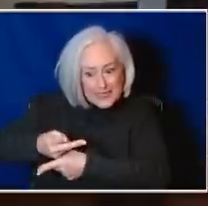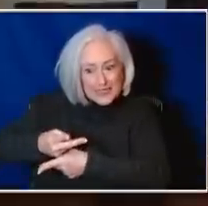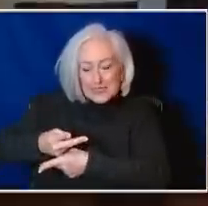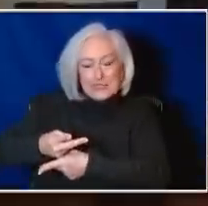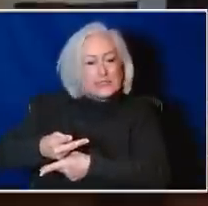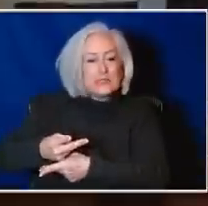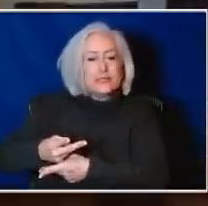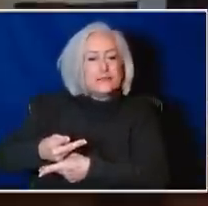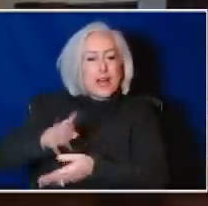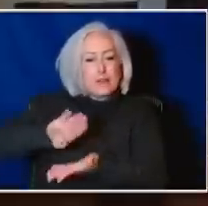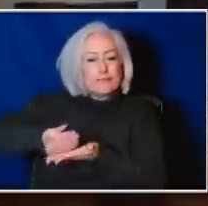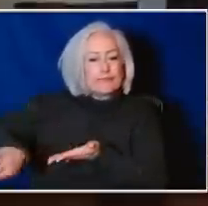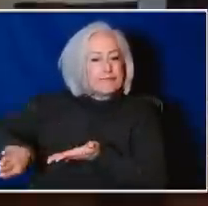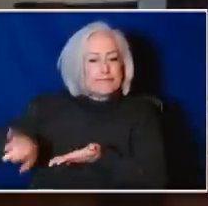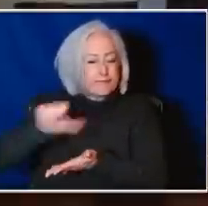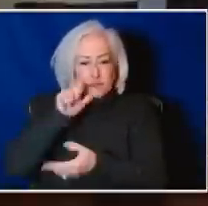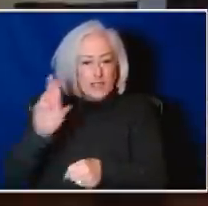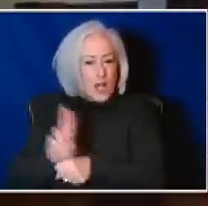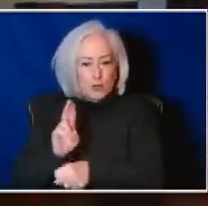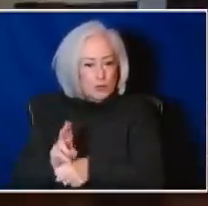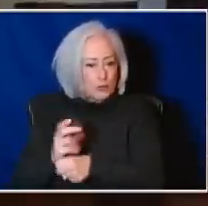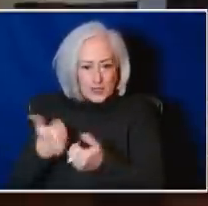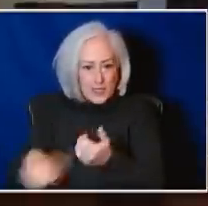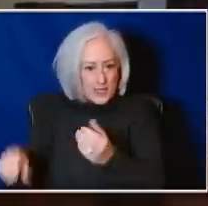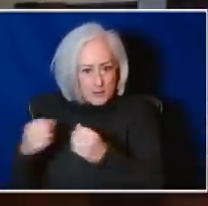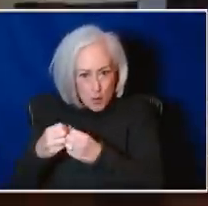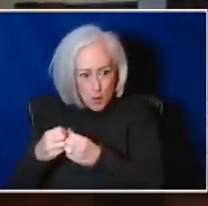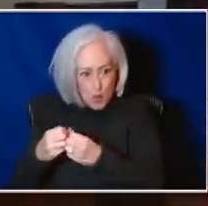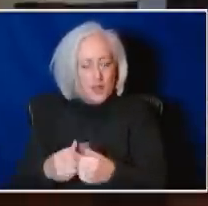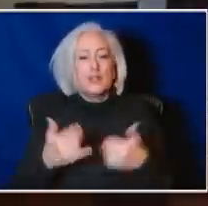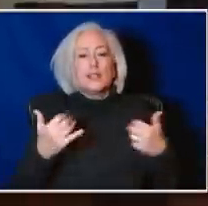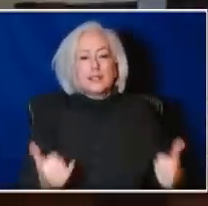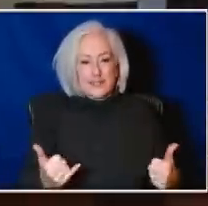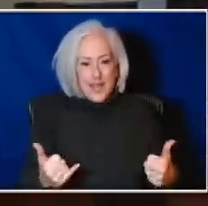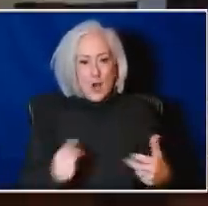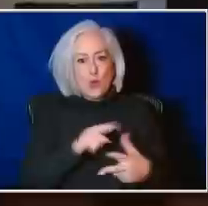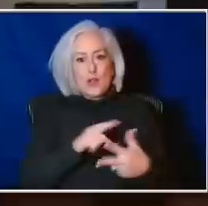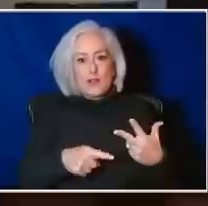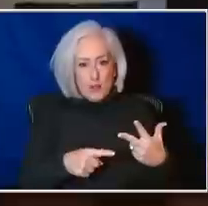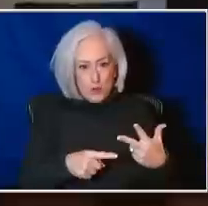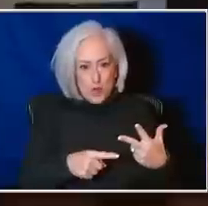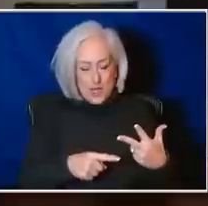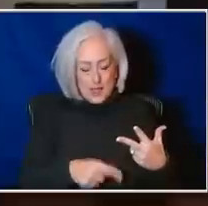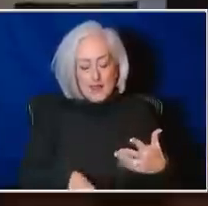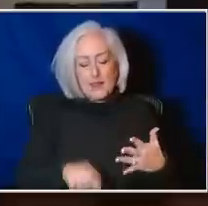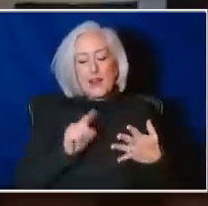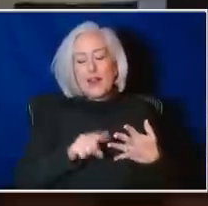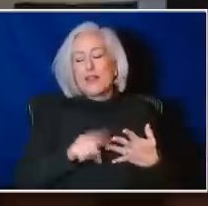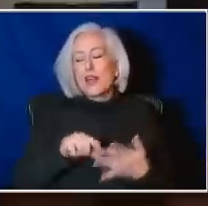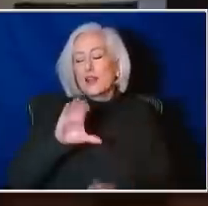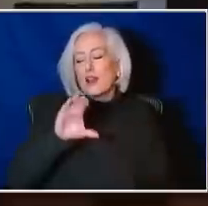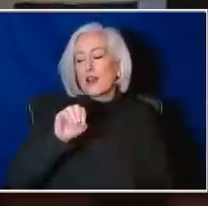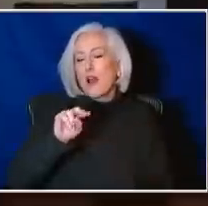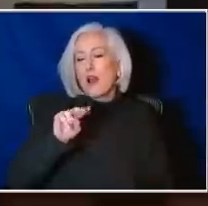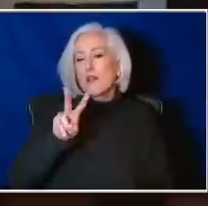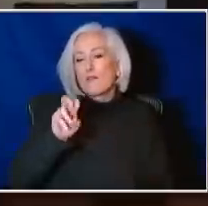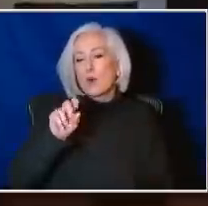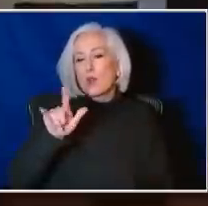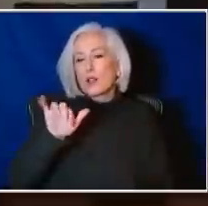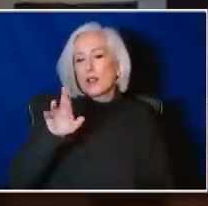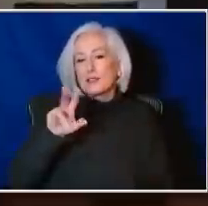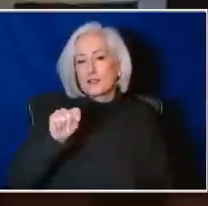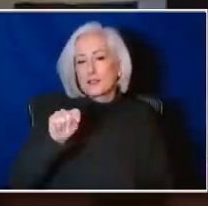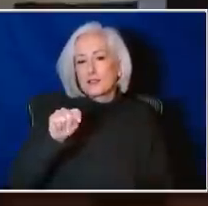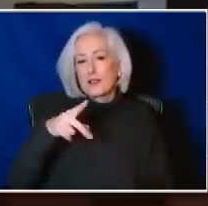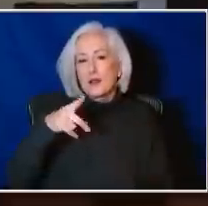antivirals and, if necessary, convalescent plasma. That's it. So we really need people to